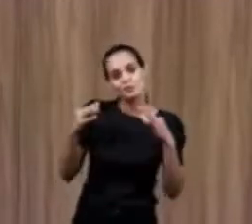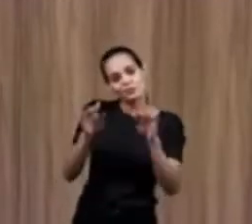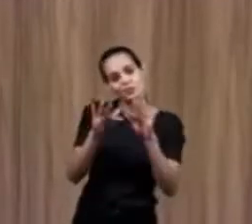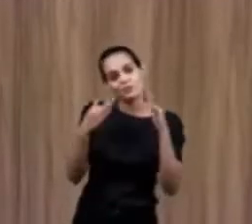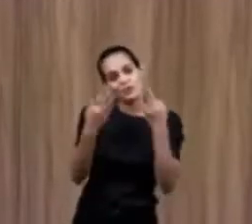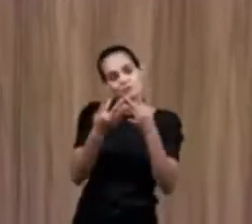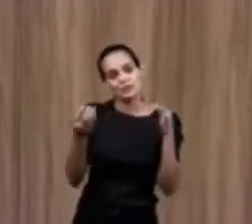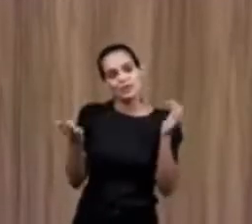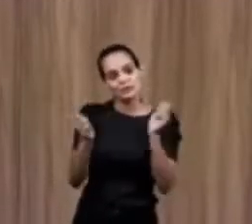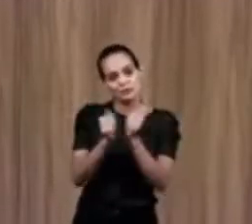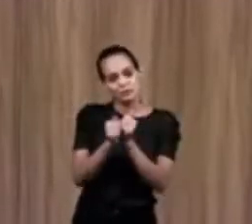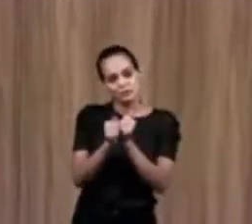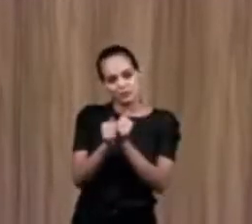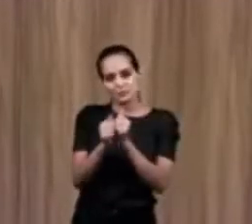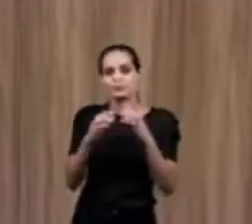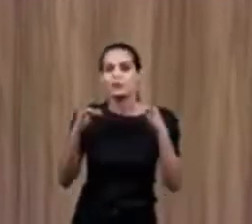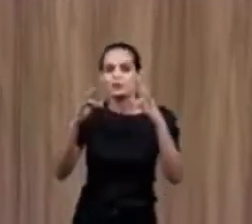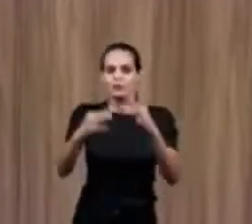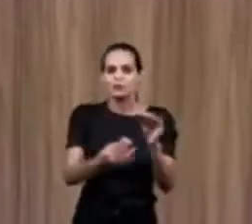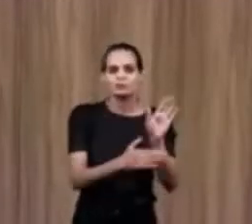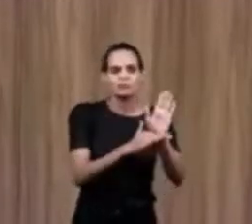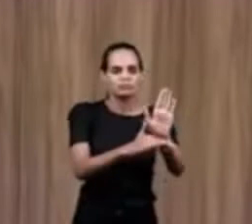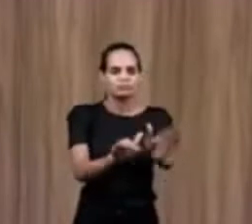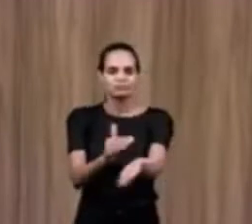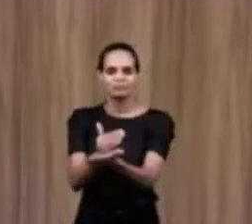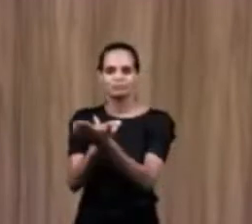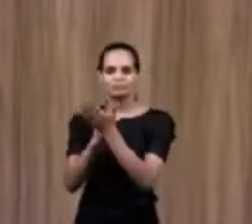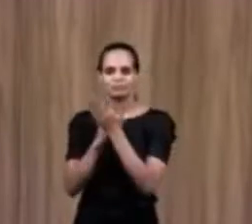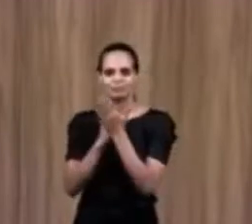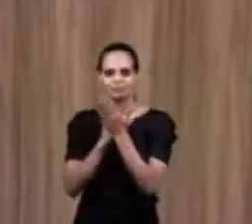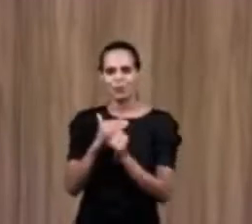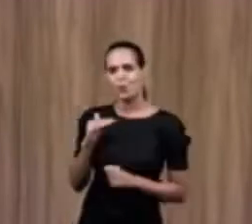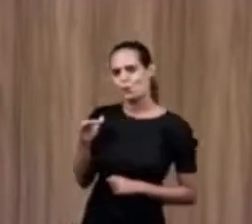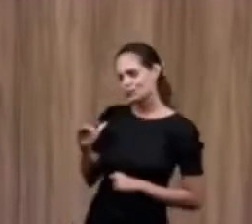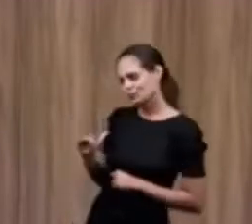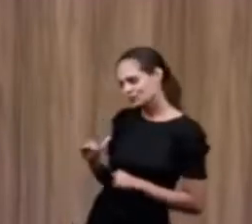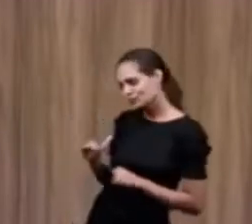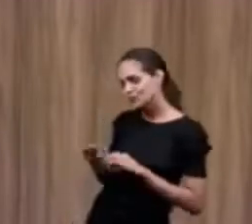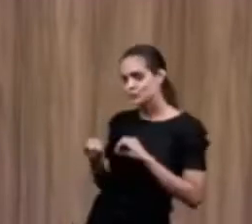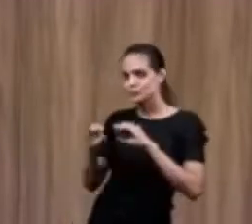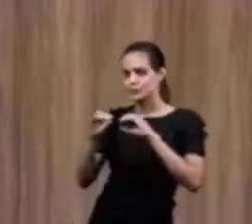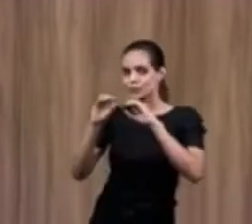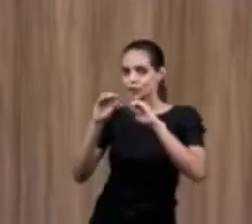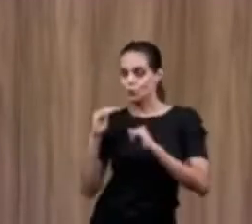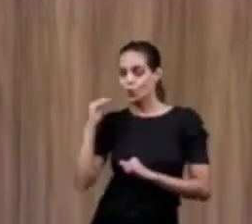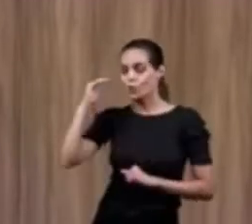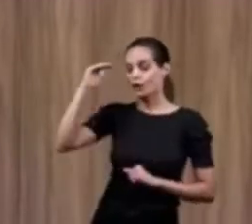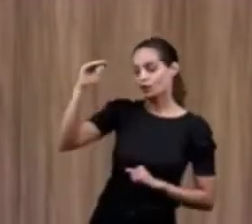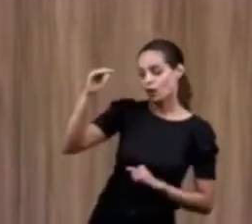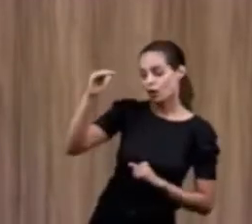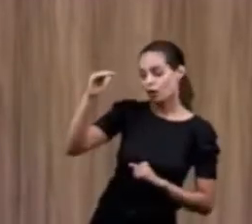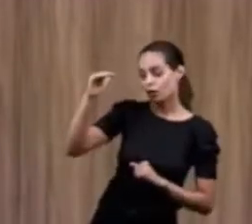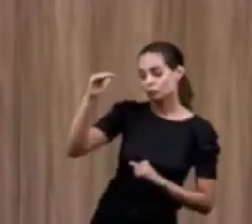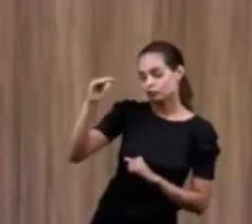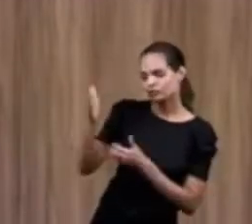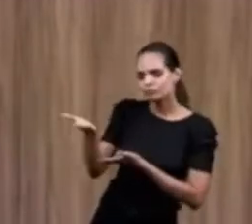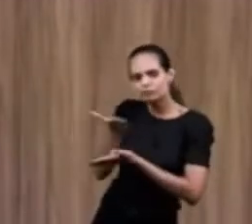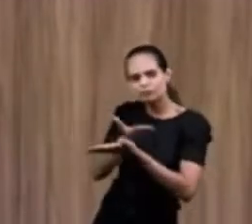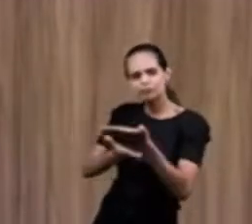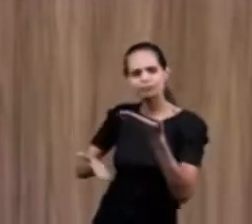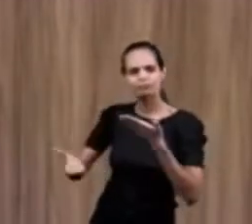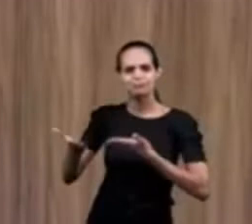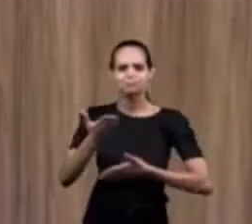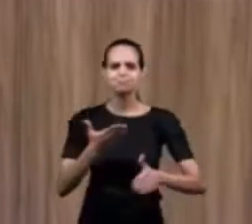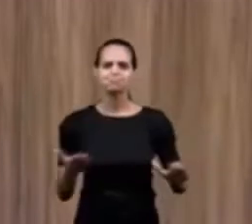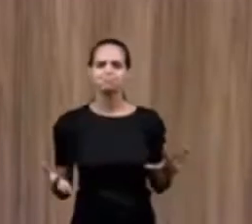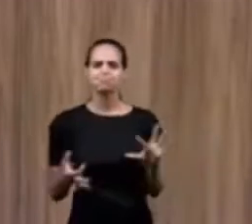they're closer to each other. It's a great moment to share. The older is helping the younger, respecting each